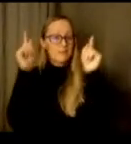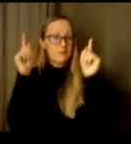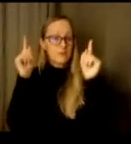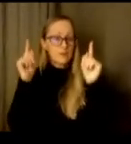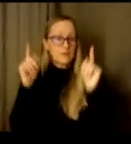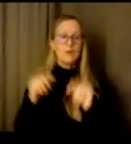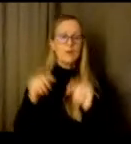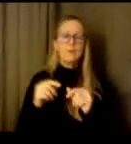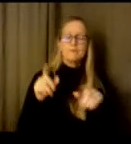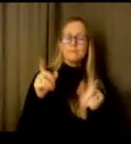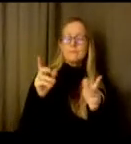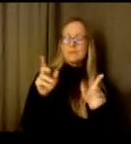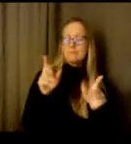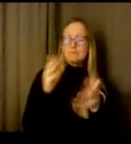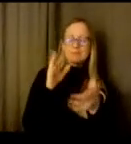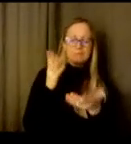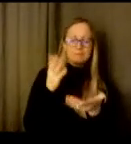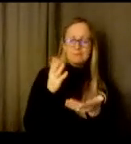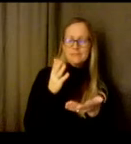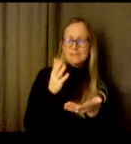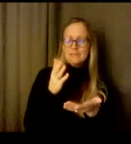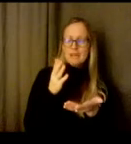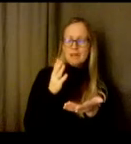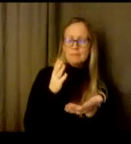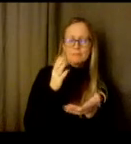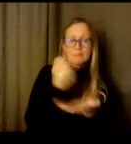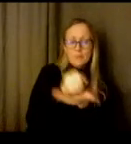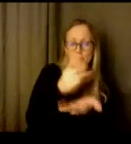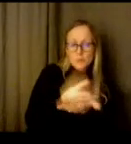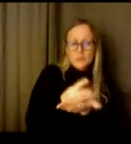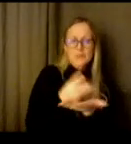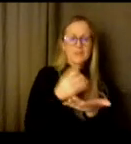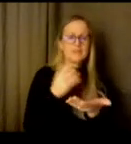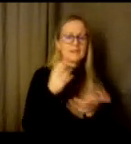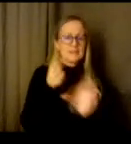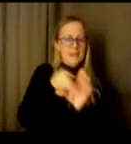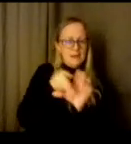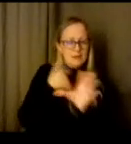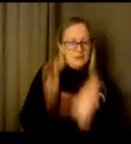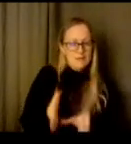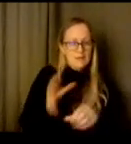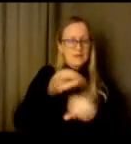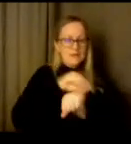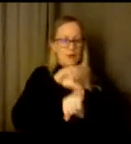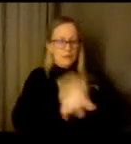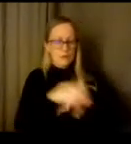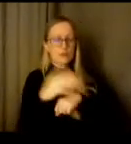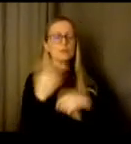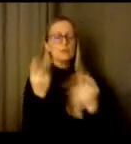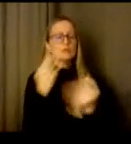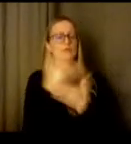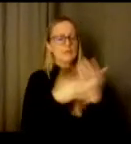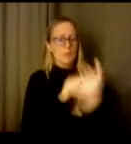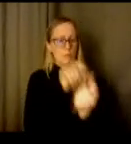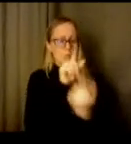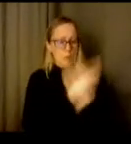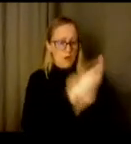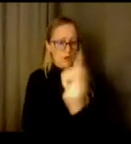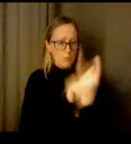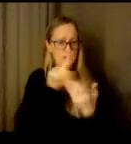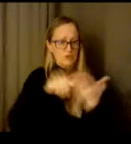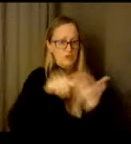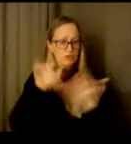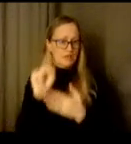counselors in my building we do one-on-one check-ins with students, counseling support, we do small groups, small groups,